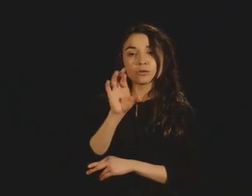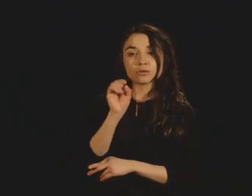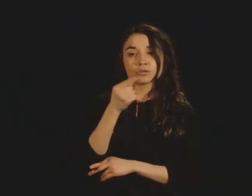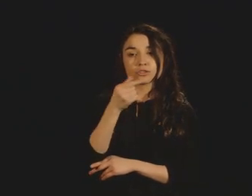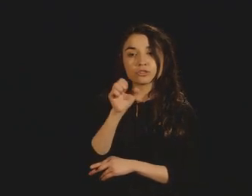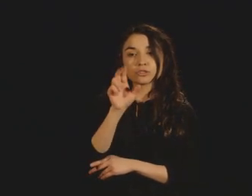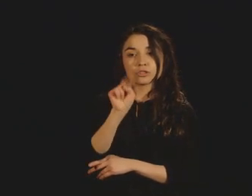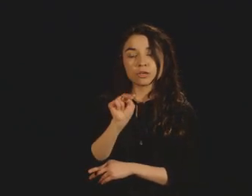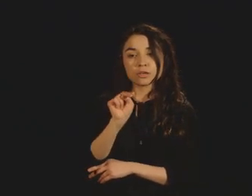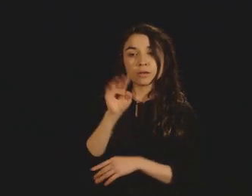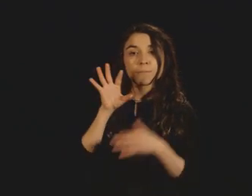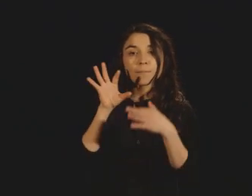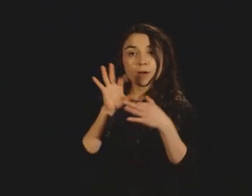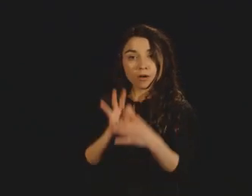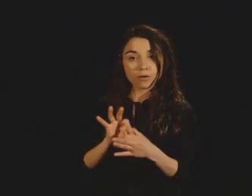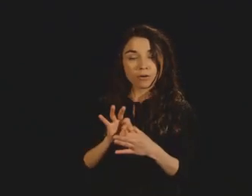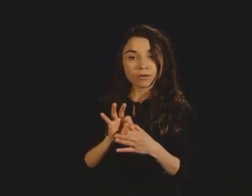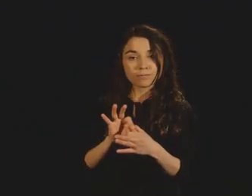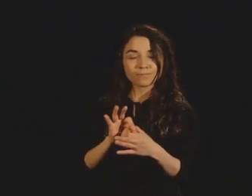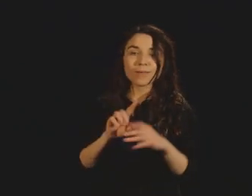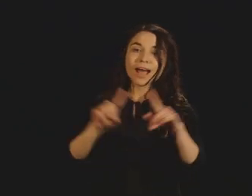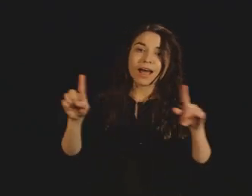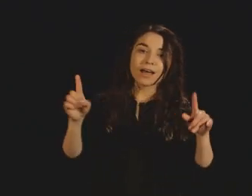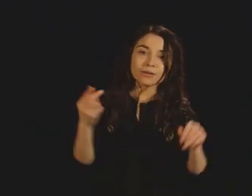knows how to pull off one heck of a rave.